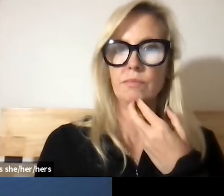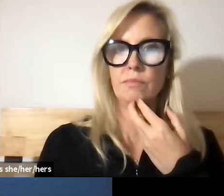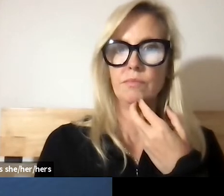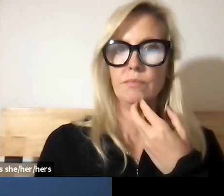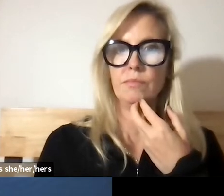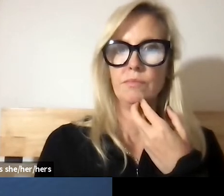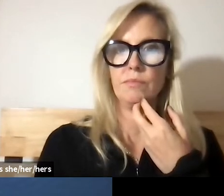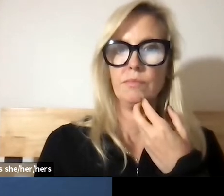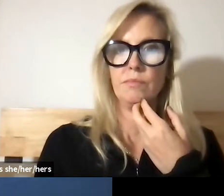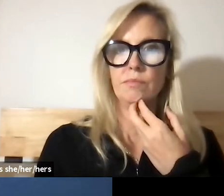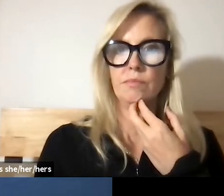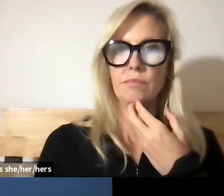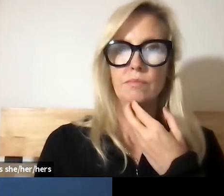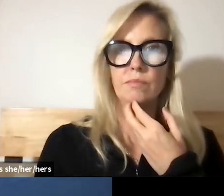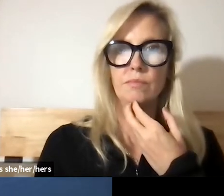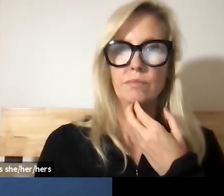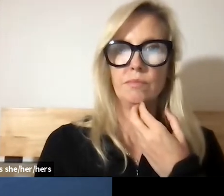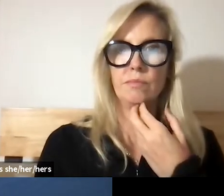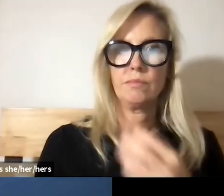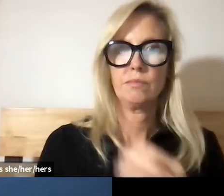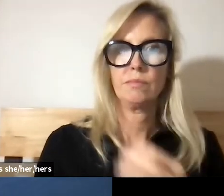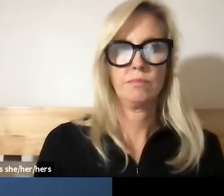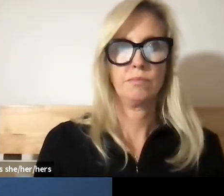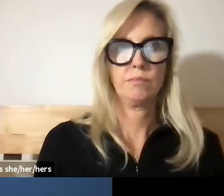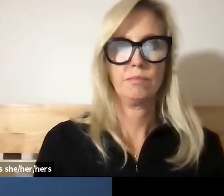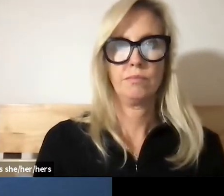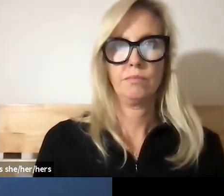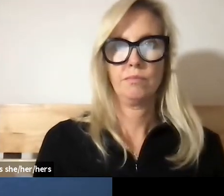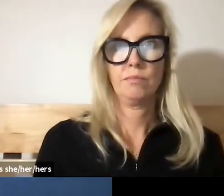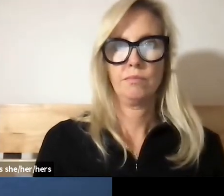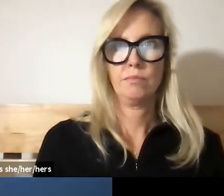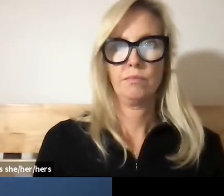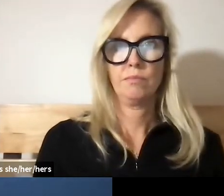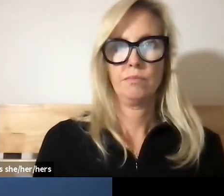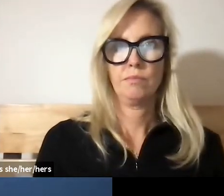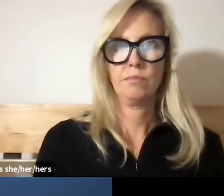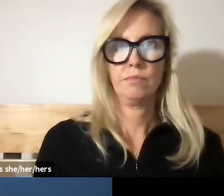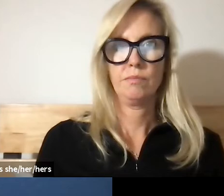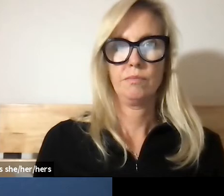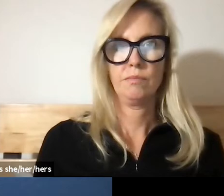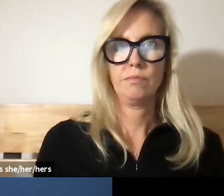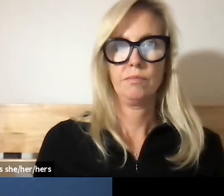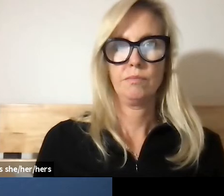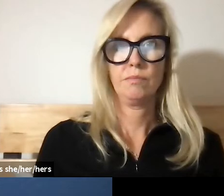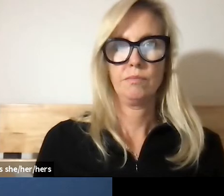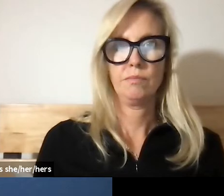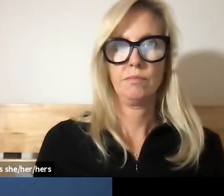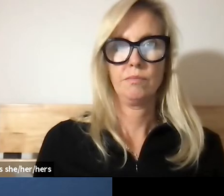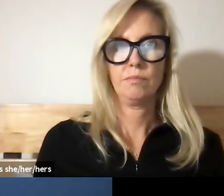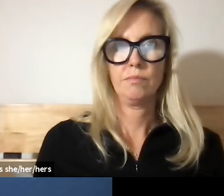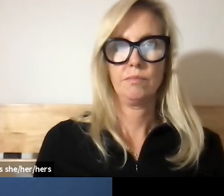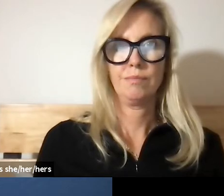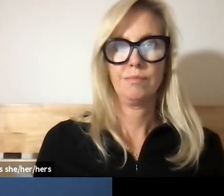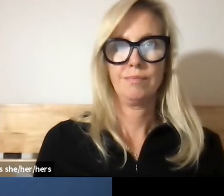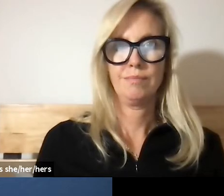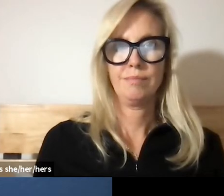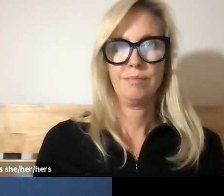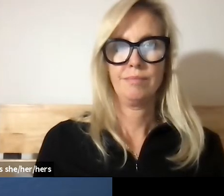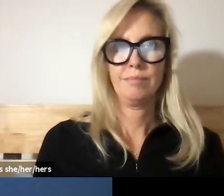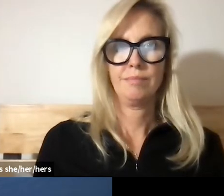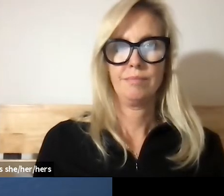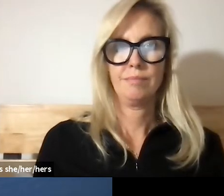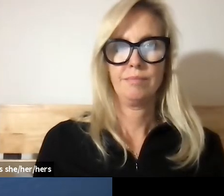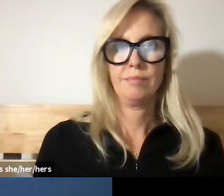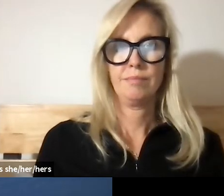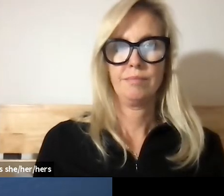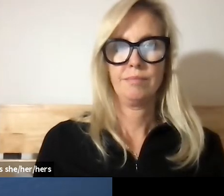and that's the area of academics now let's go into athletics next slide this week we saw the